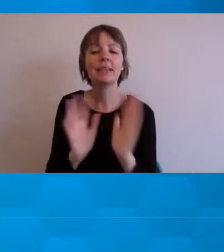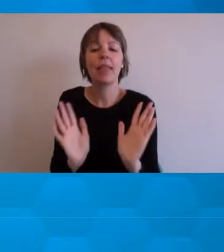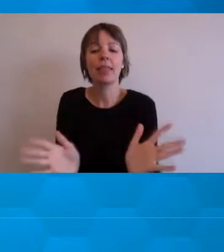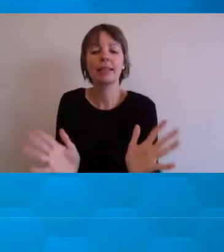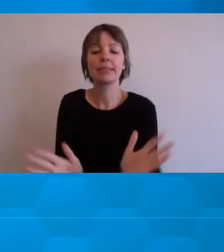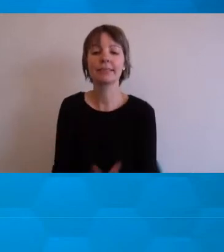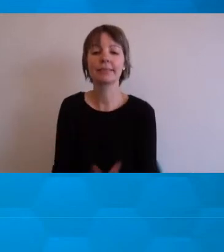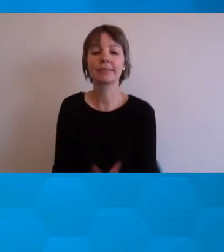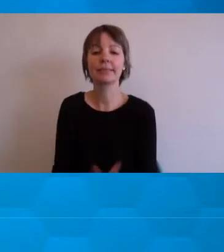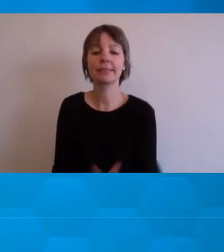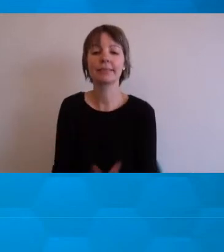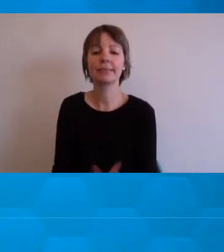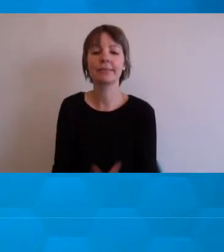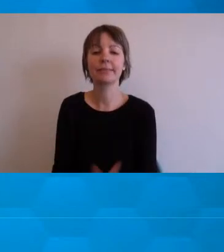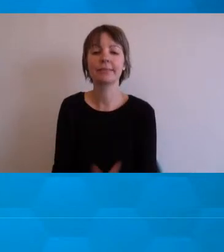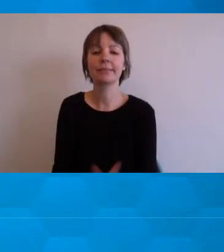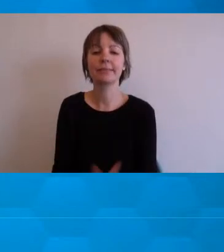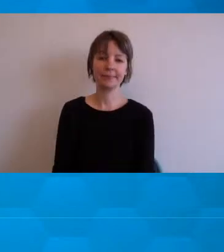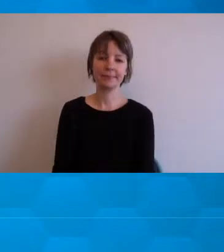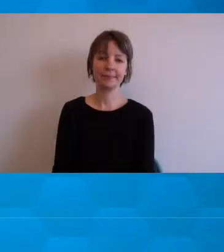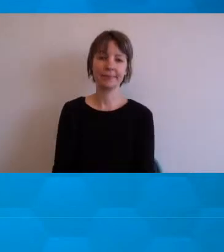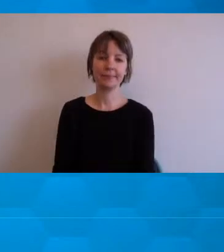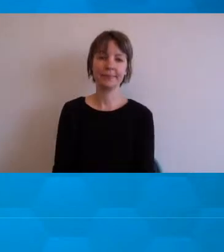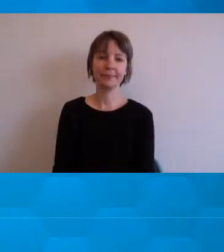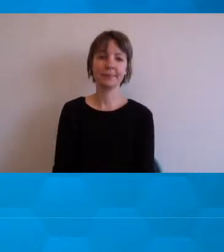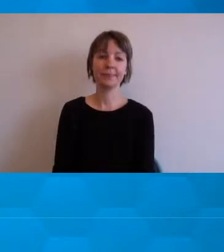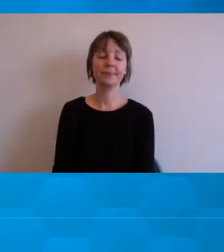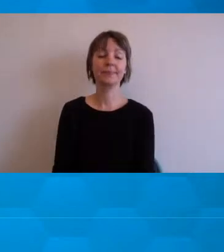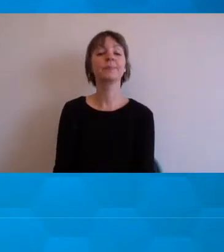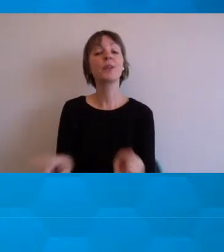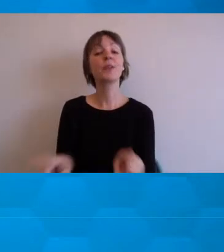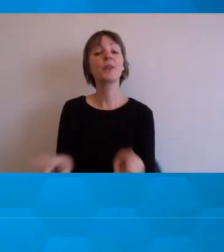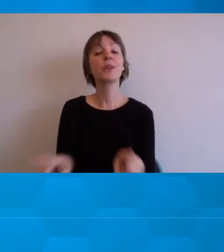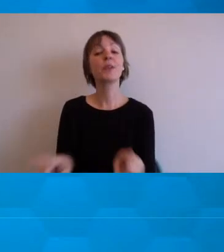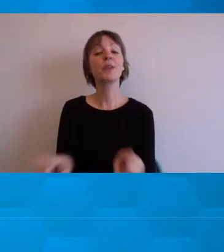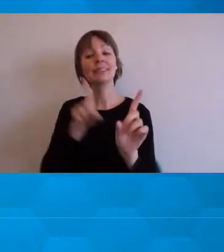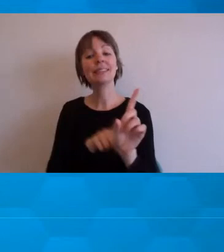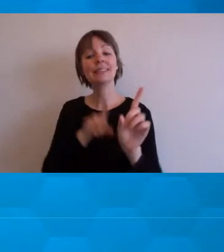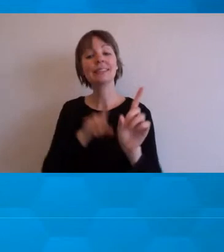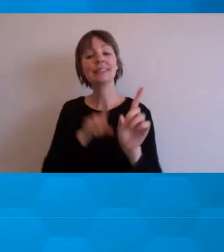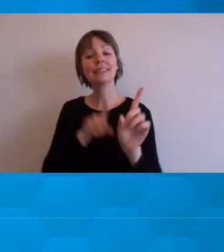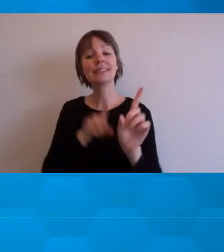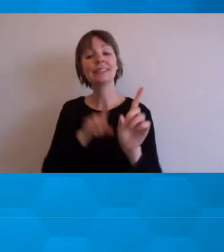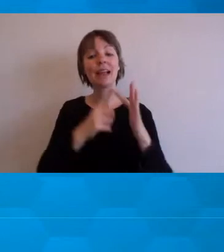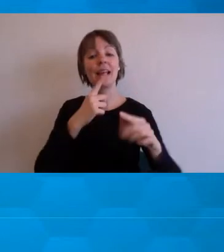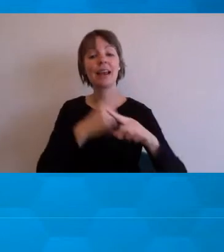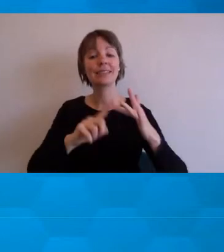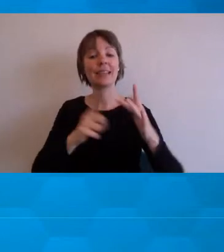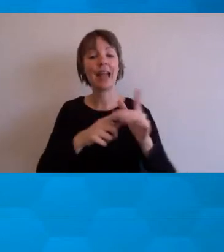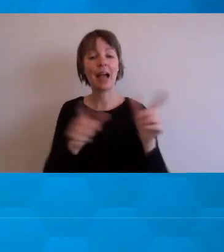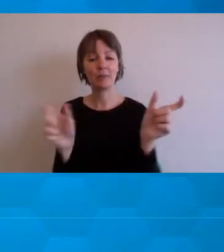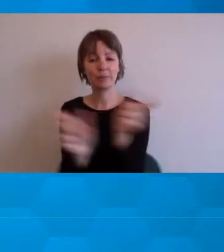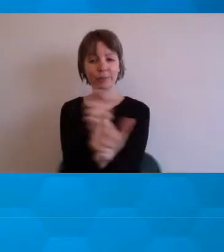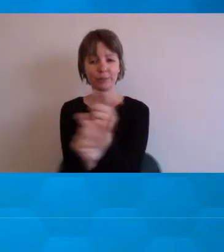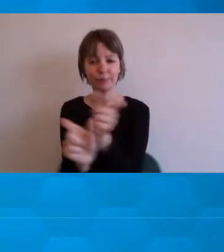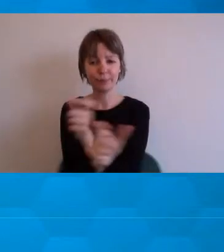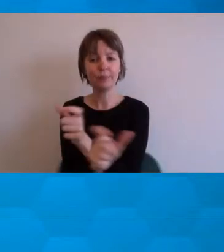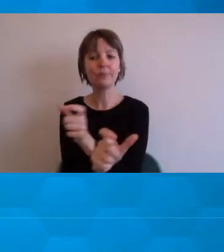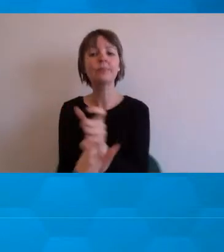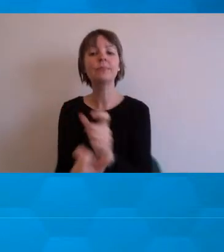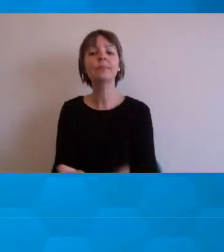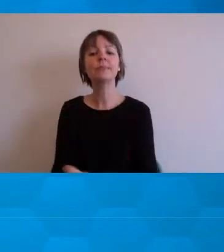The other thing I'd like to look at is dyslexia and dyslexia is it